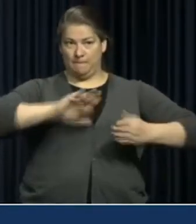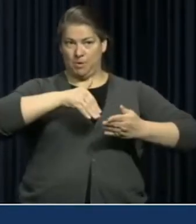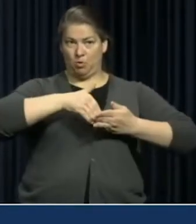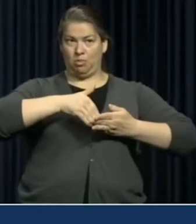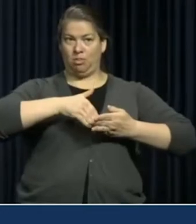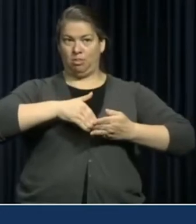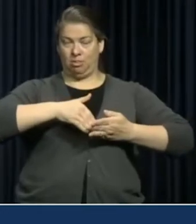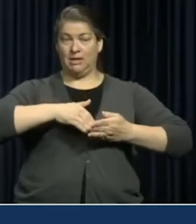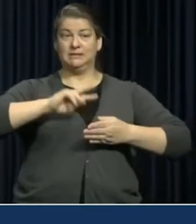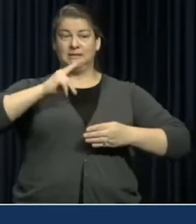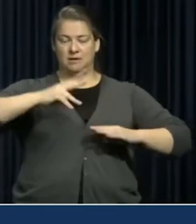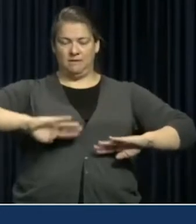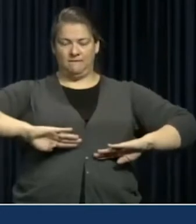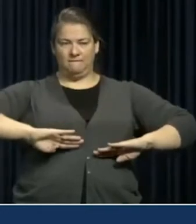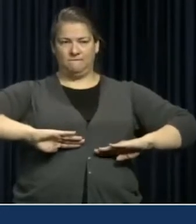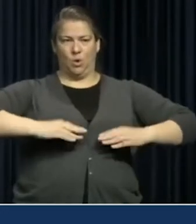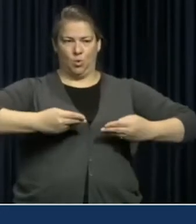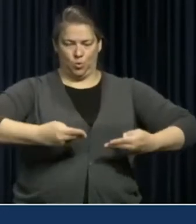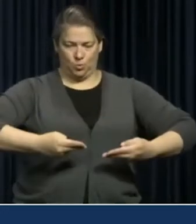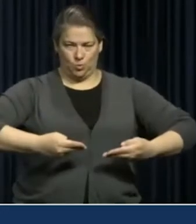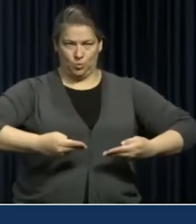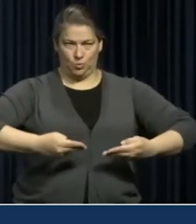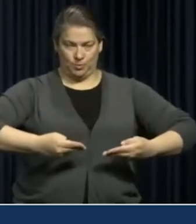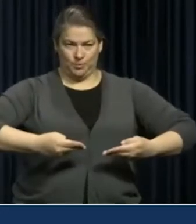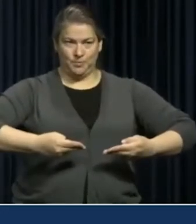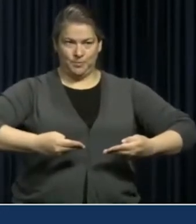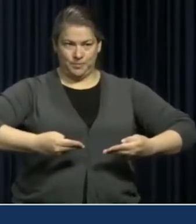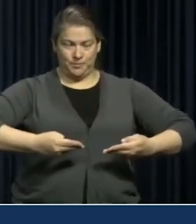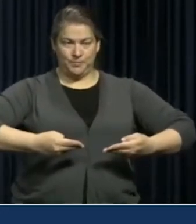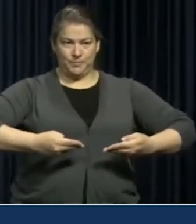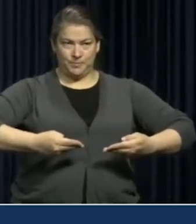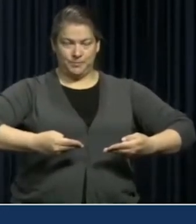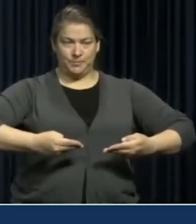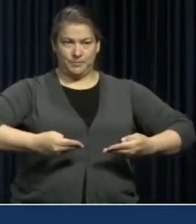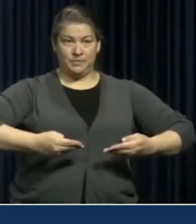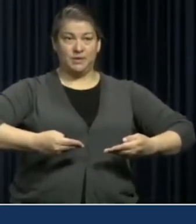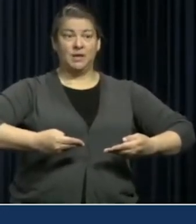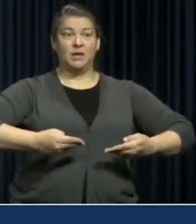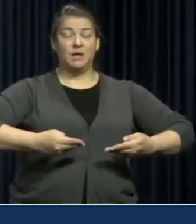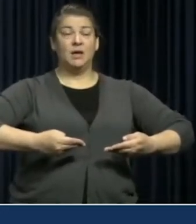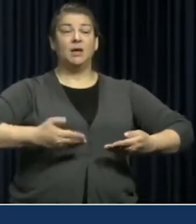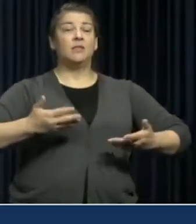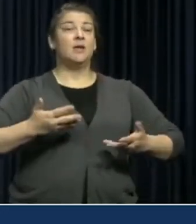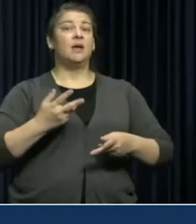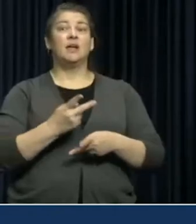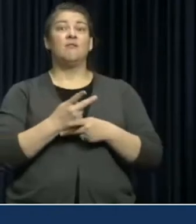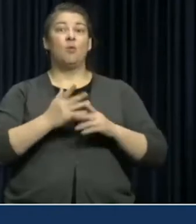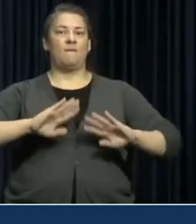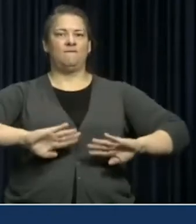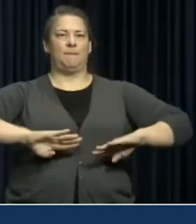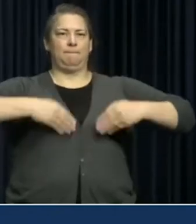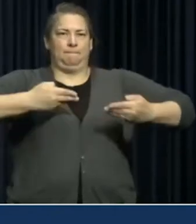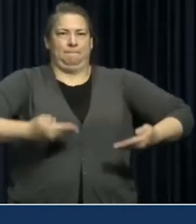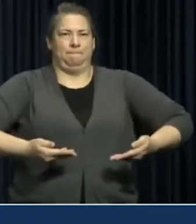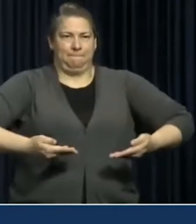Make the second fold to meet it right at the center. And then carefully flip it over.